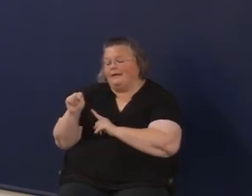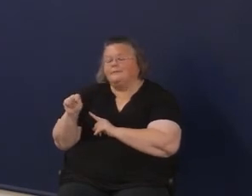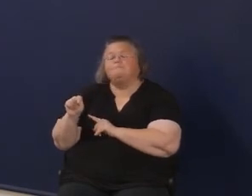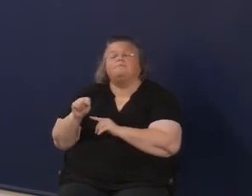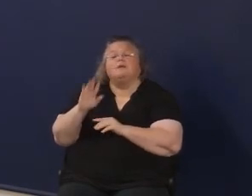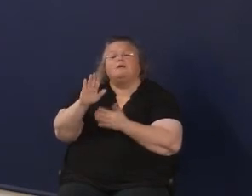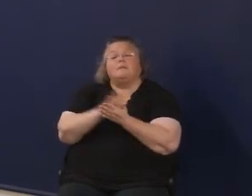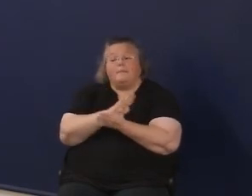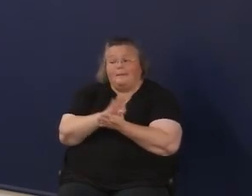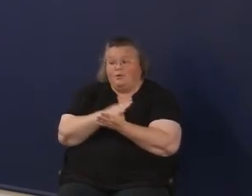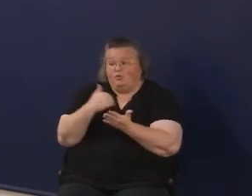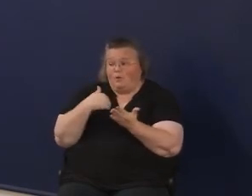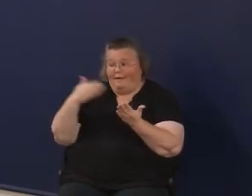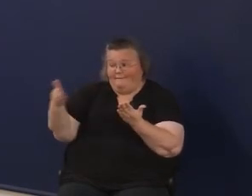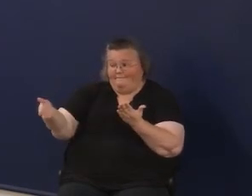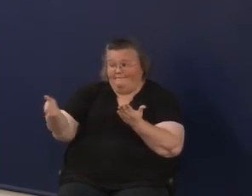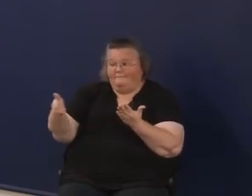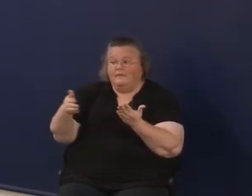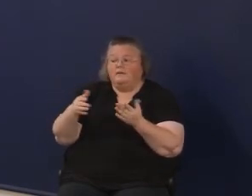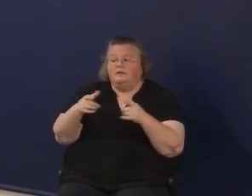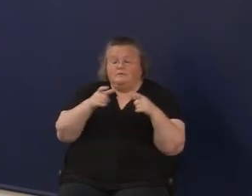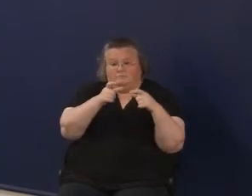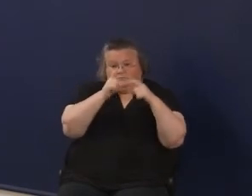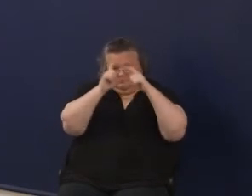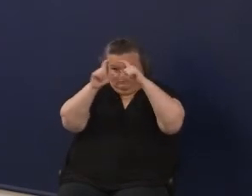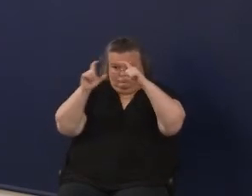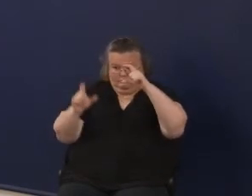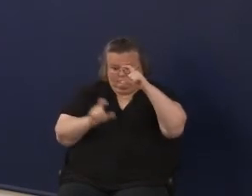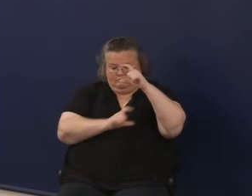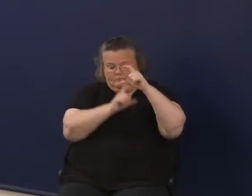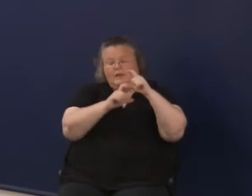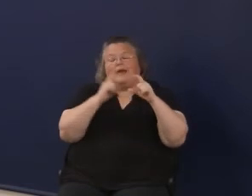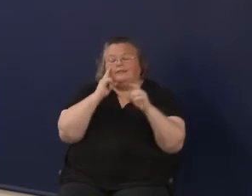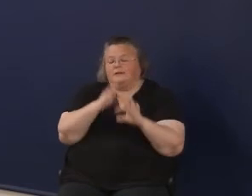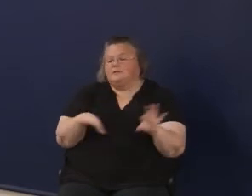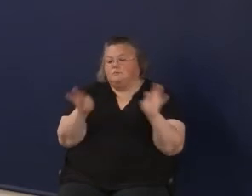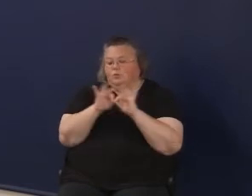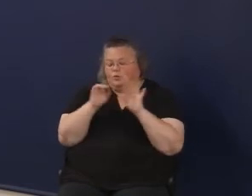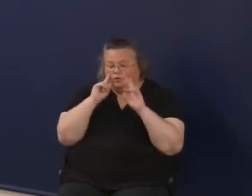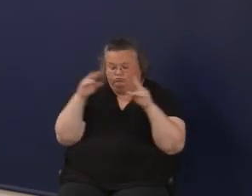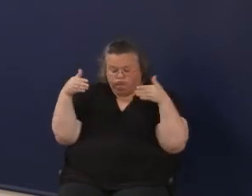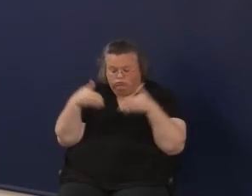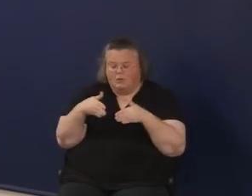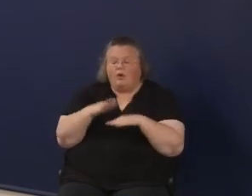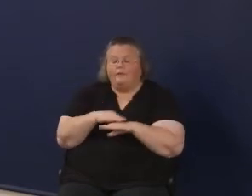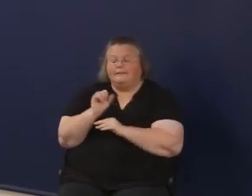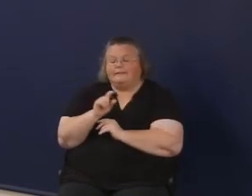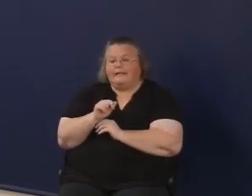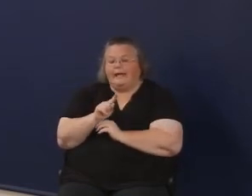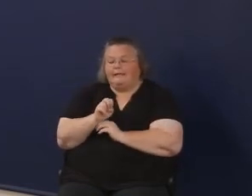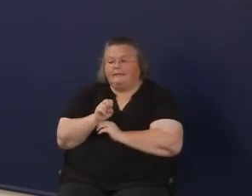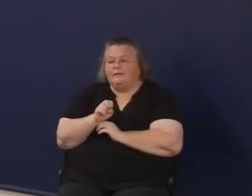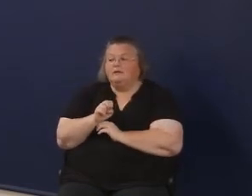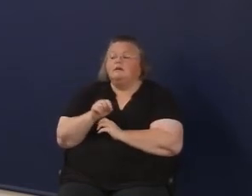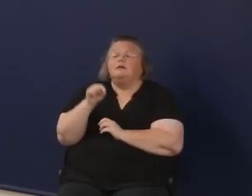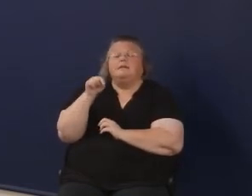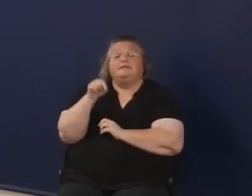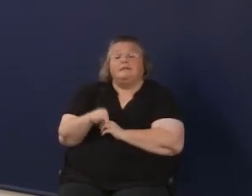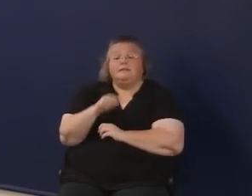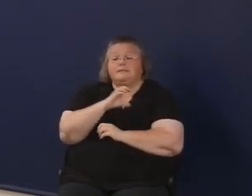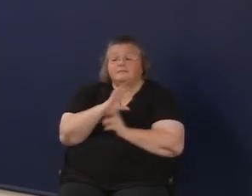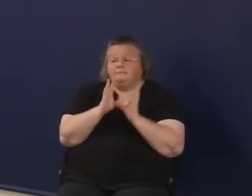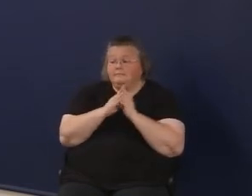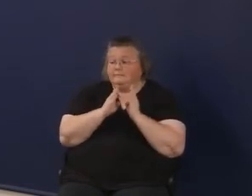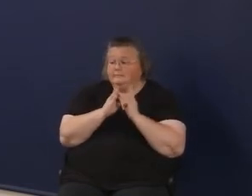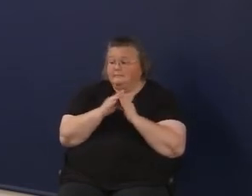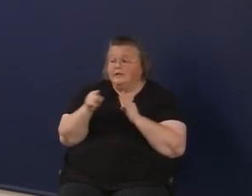that you have in front of us, because I think it's important to bring this down to the state. The consortium that this document is created from is